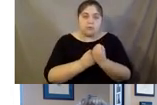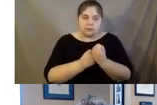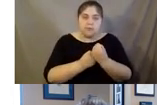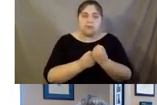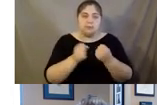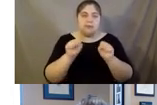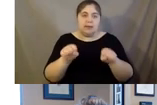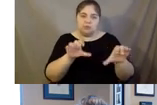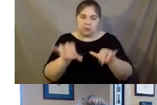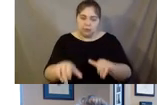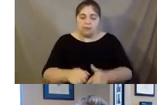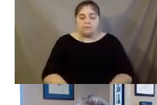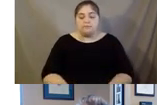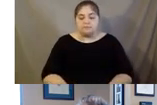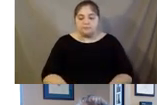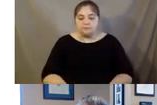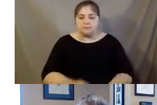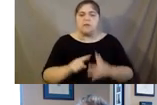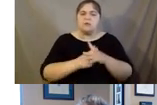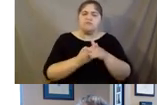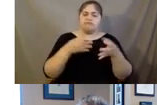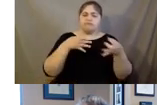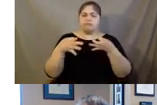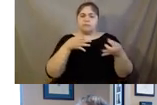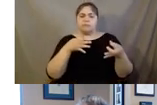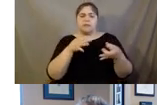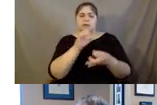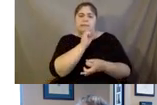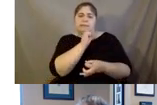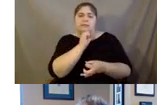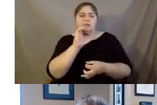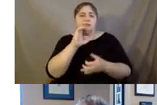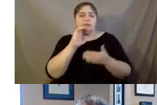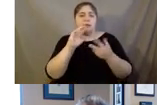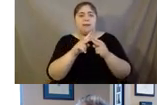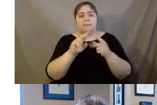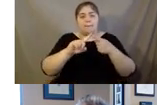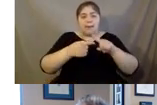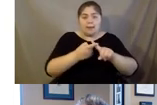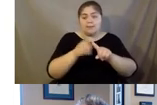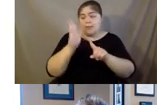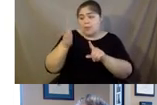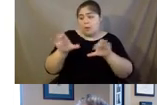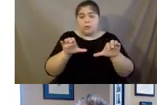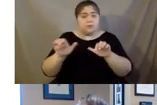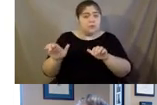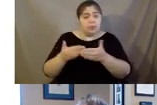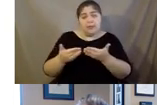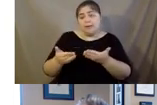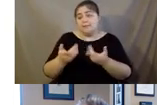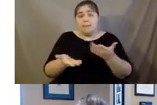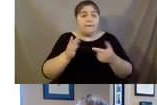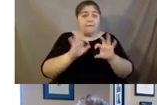that. And so I, I sort of describe it as our senior companions will do all the things that a family member or a neighbor might do